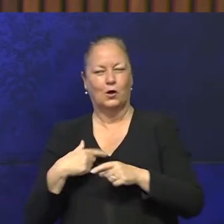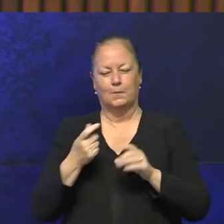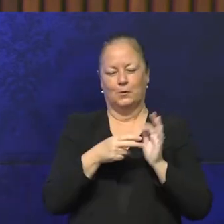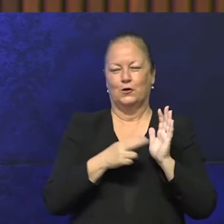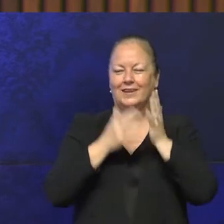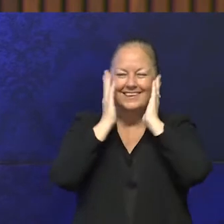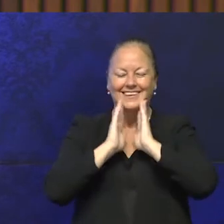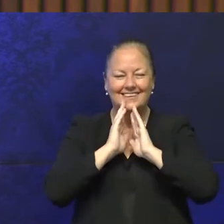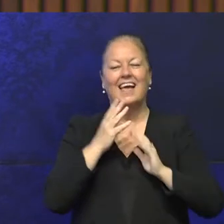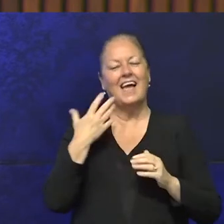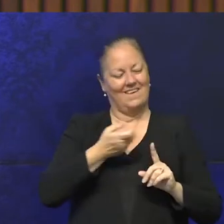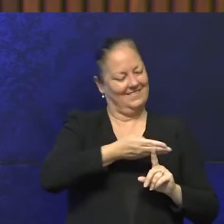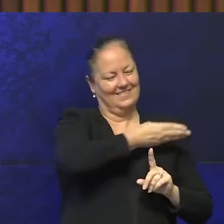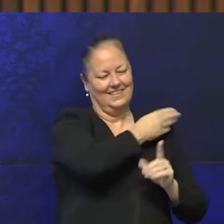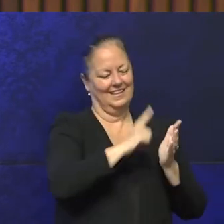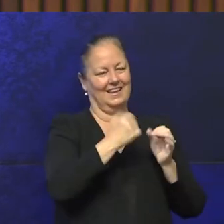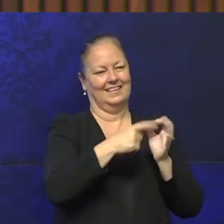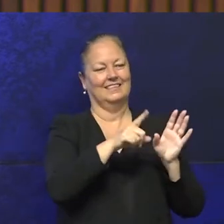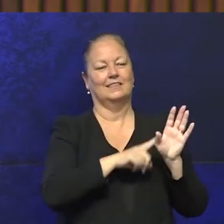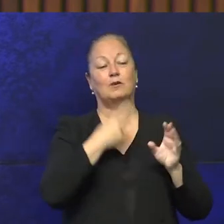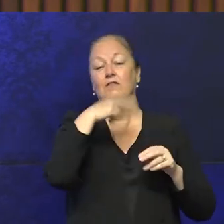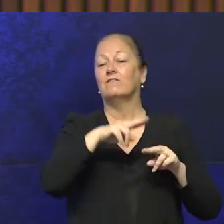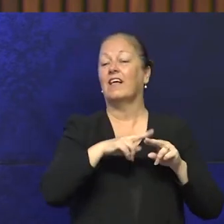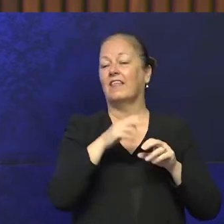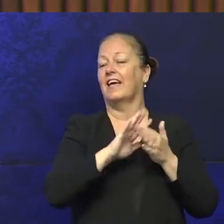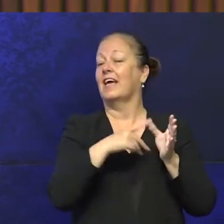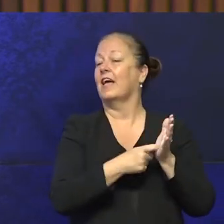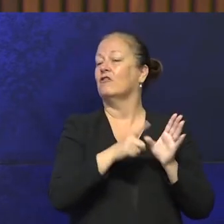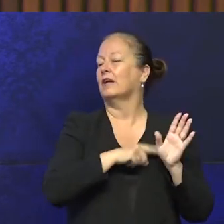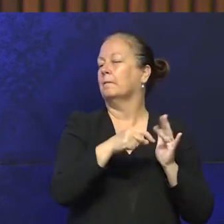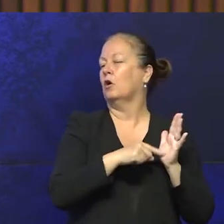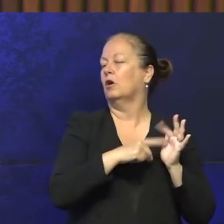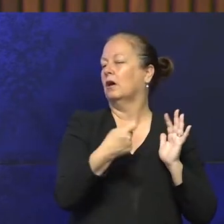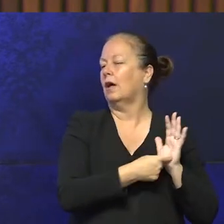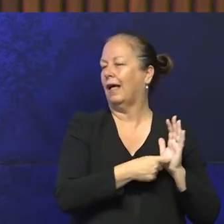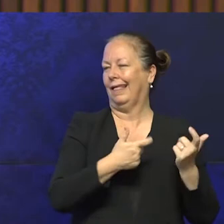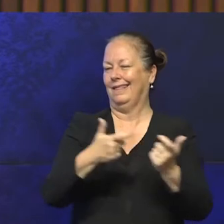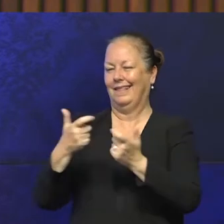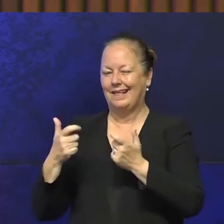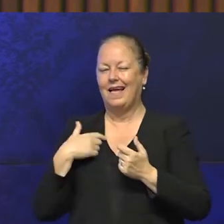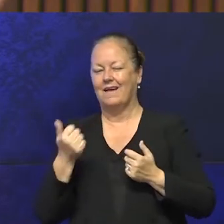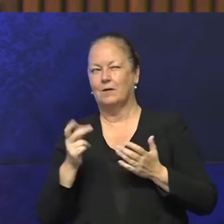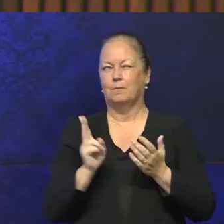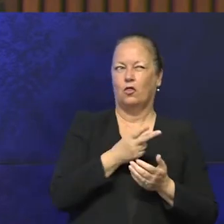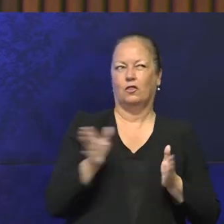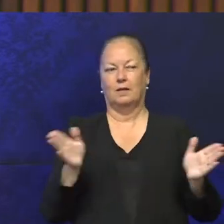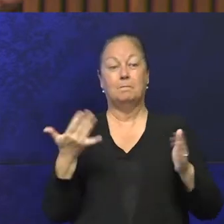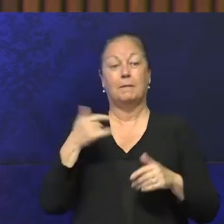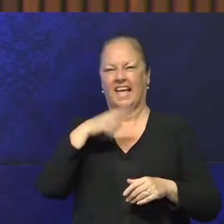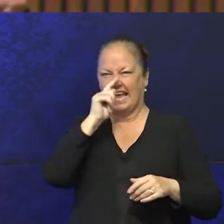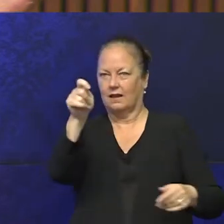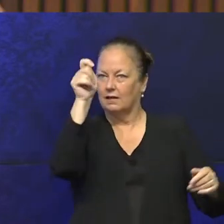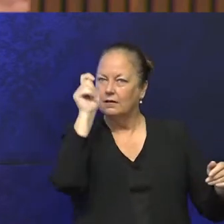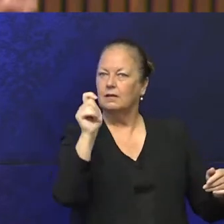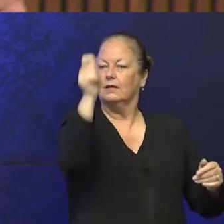side because my grandfather was Harry Potter, so I've got something on both sides of the family, maybe I can wave that magical